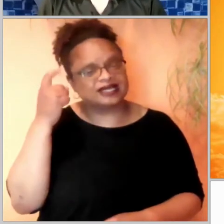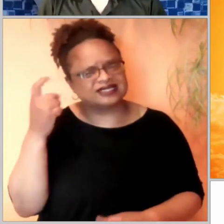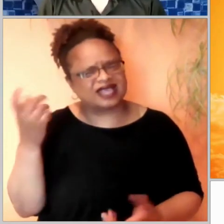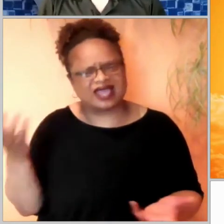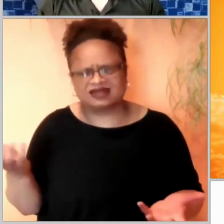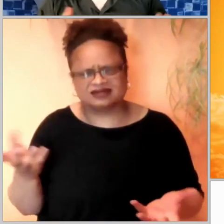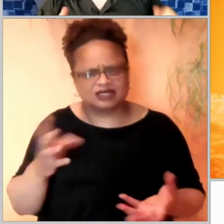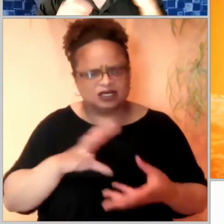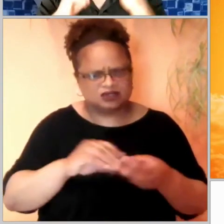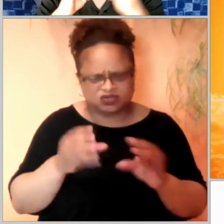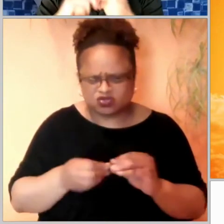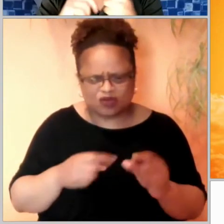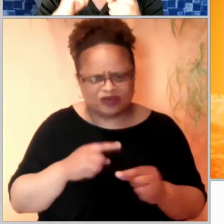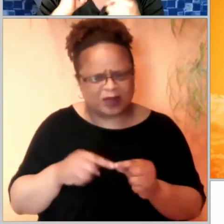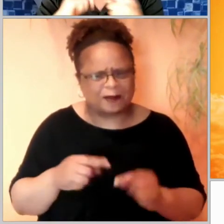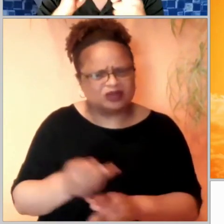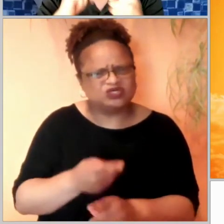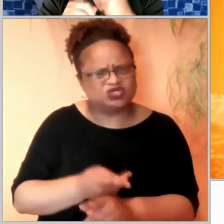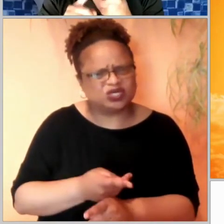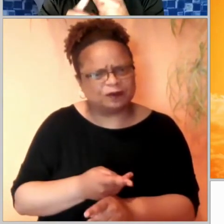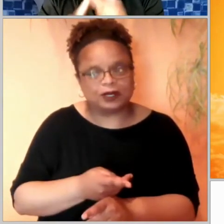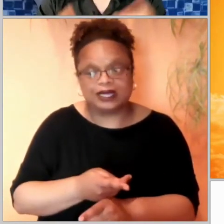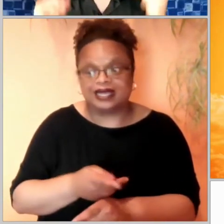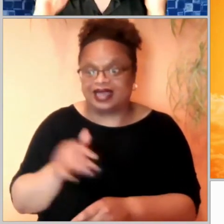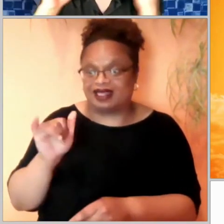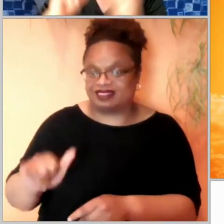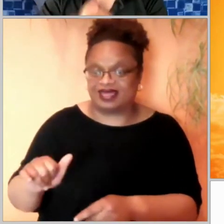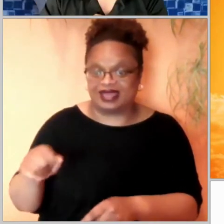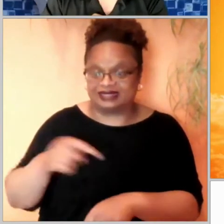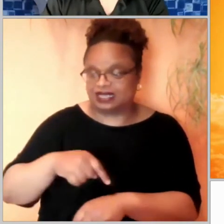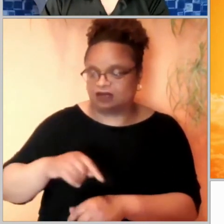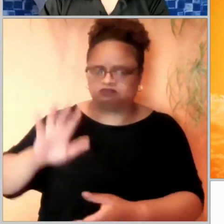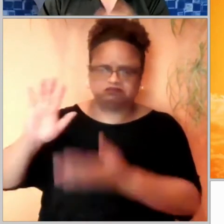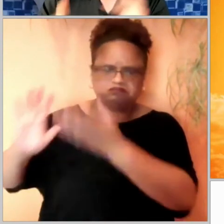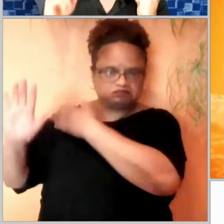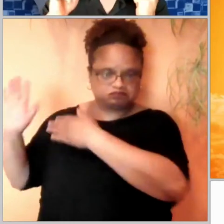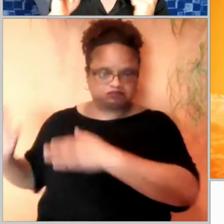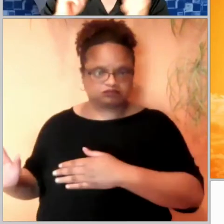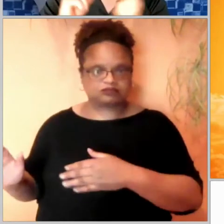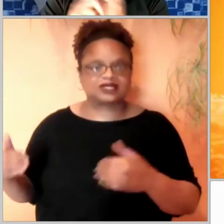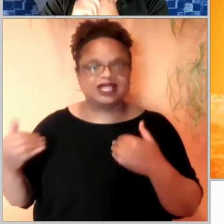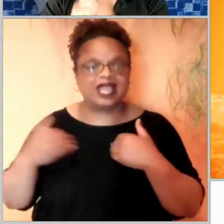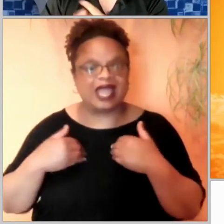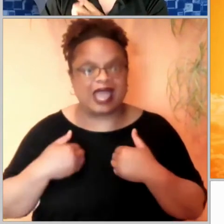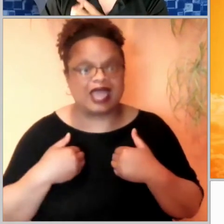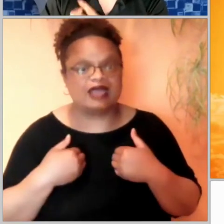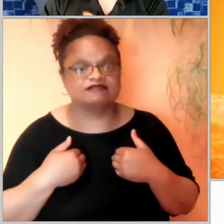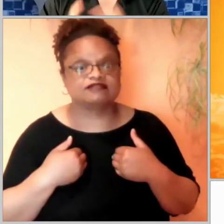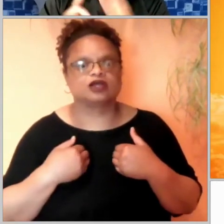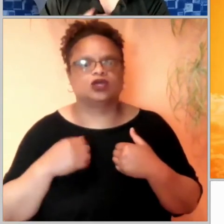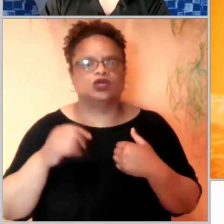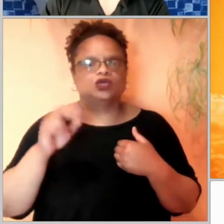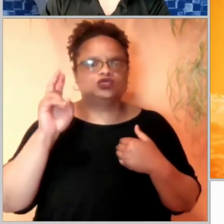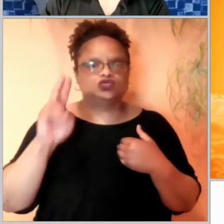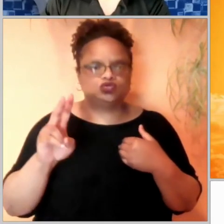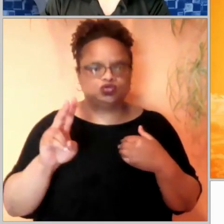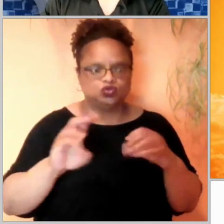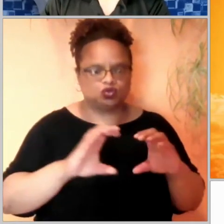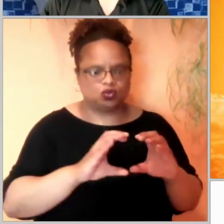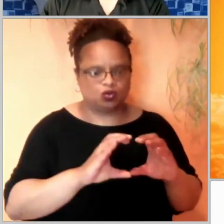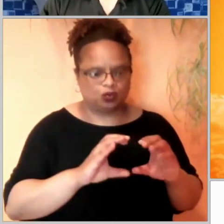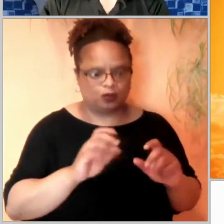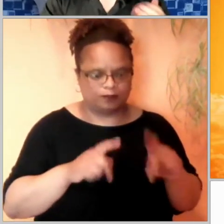Concerning the care of sheep, there were two main workers. We have the shepherds and we have the door keepers or the gate